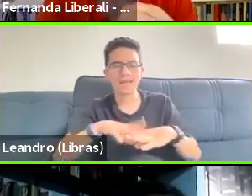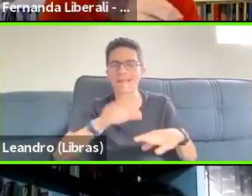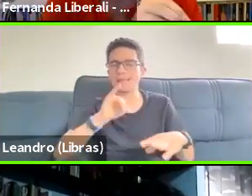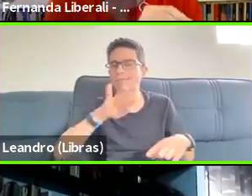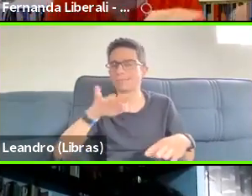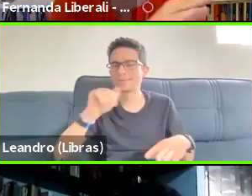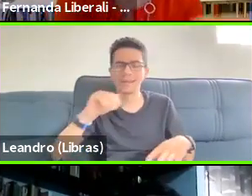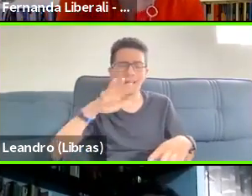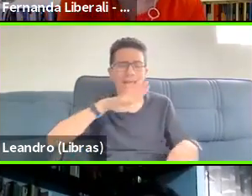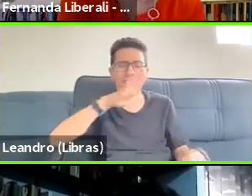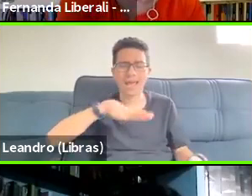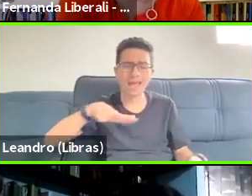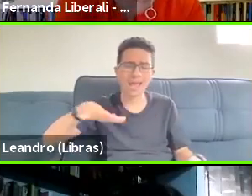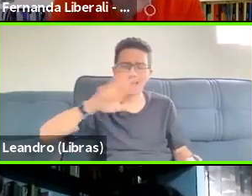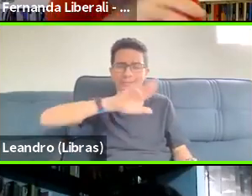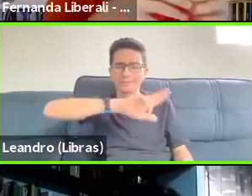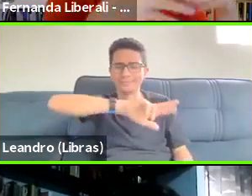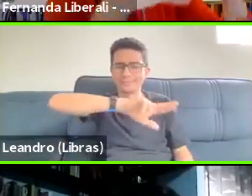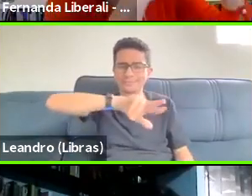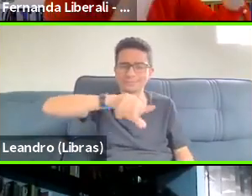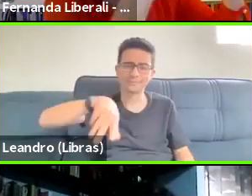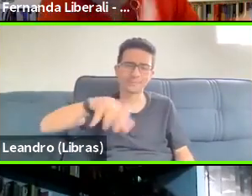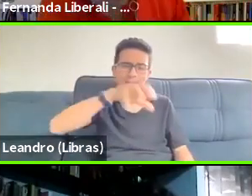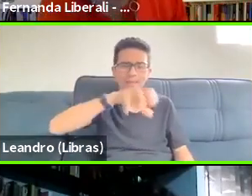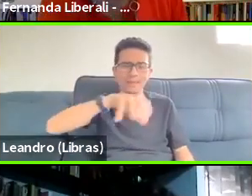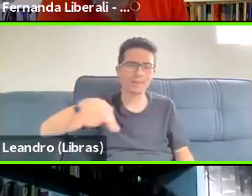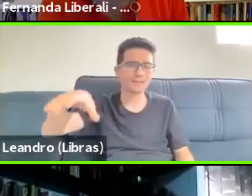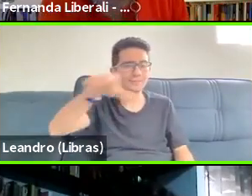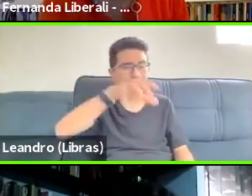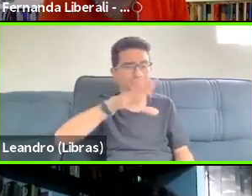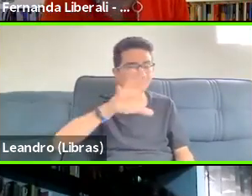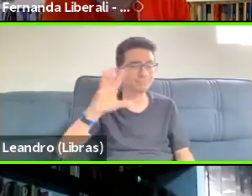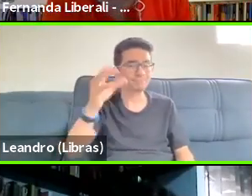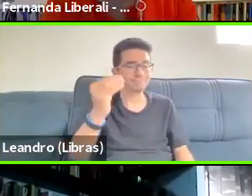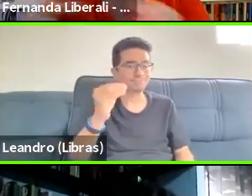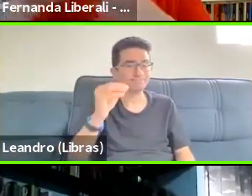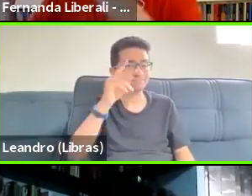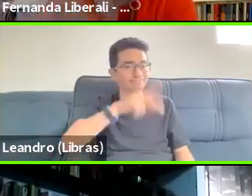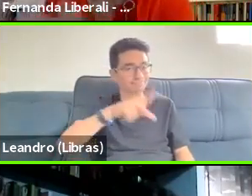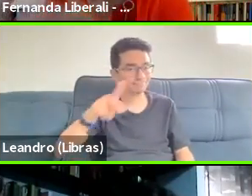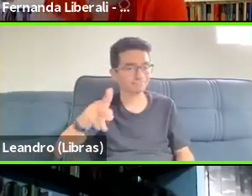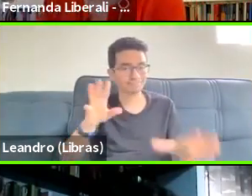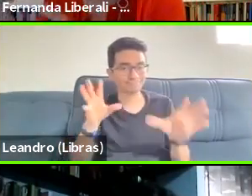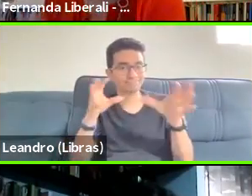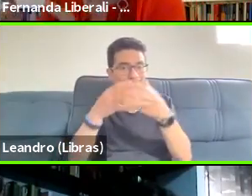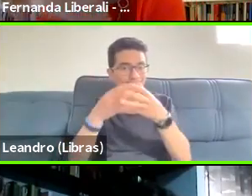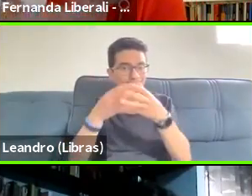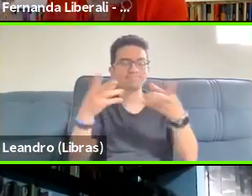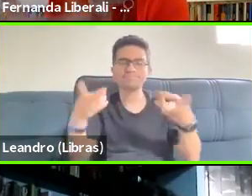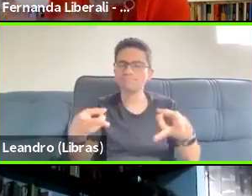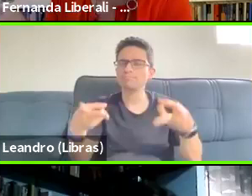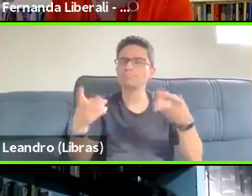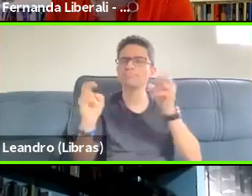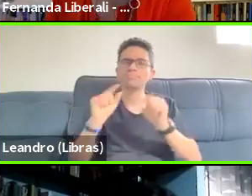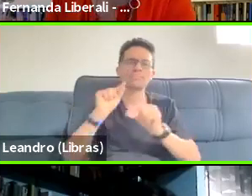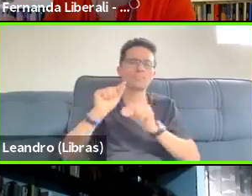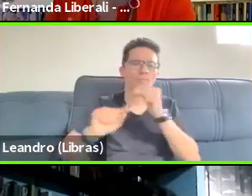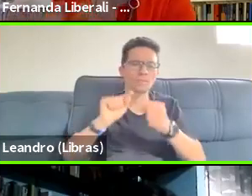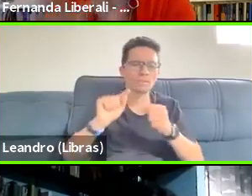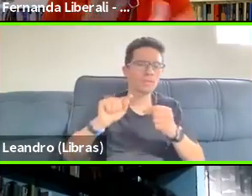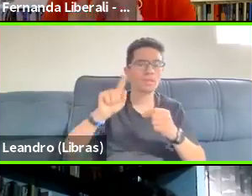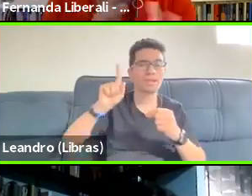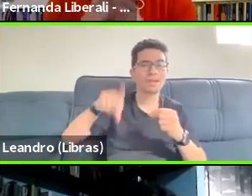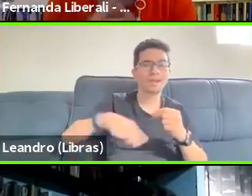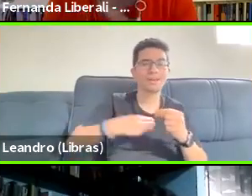how to connect real life experiences that the students live to the contents they need to teach.